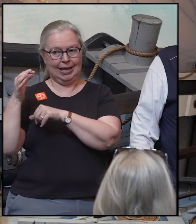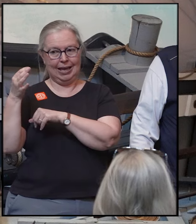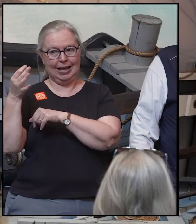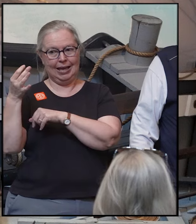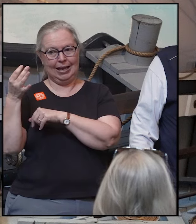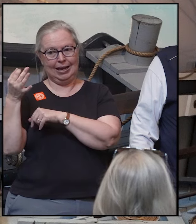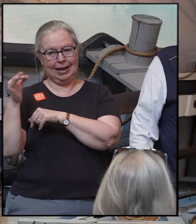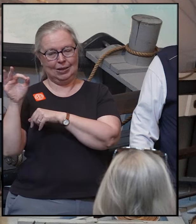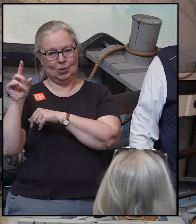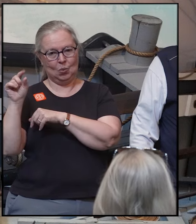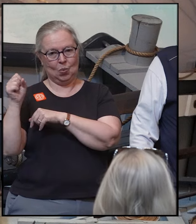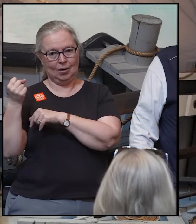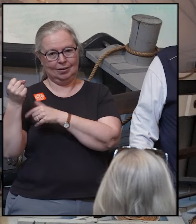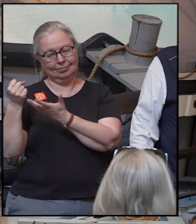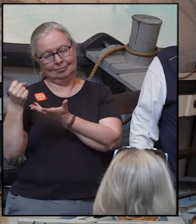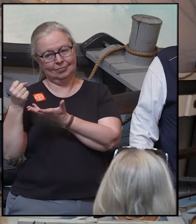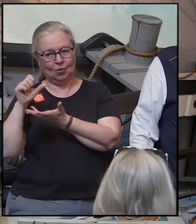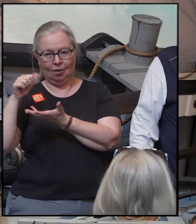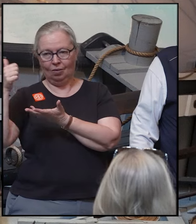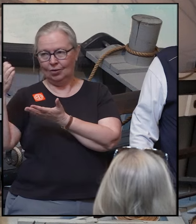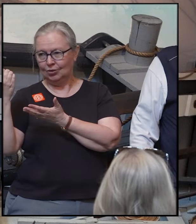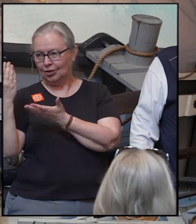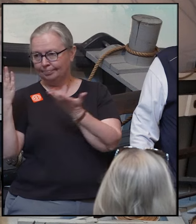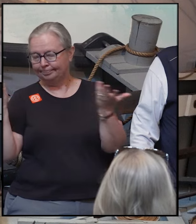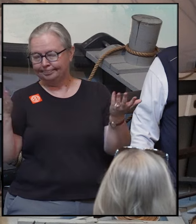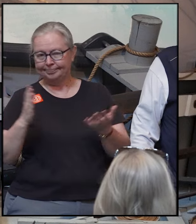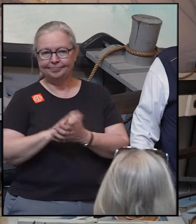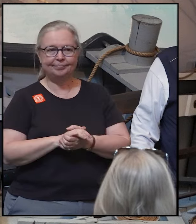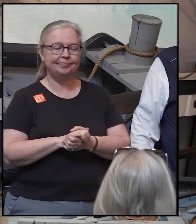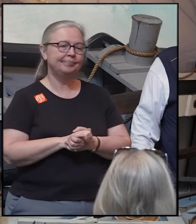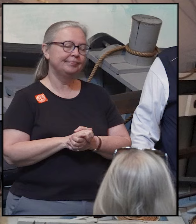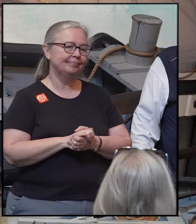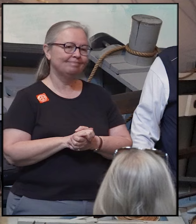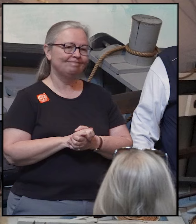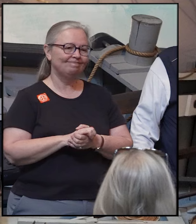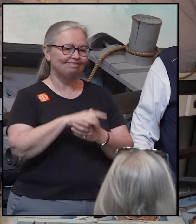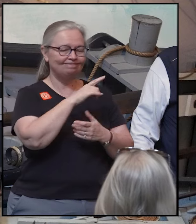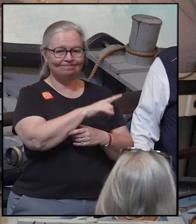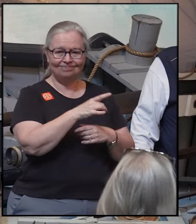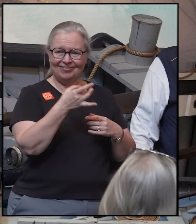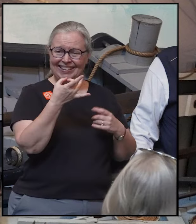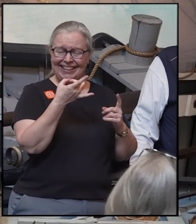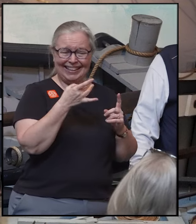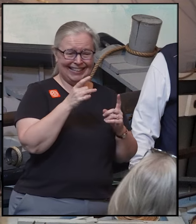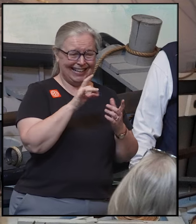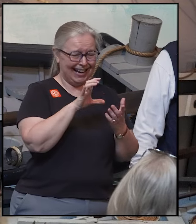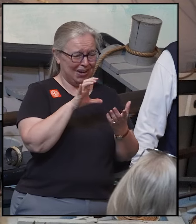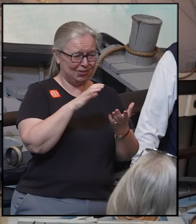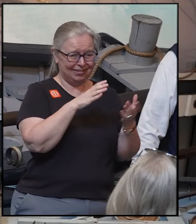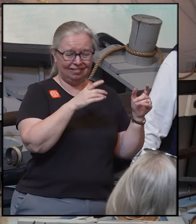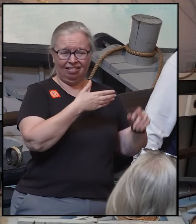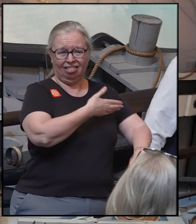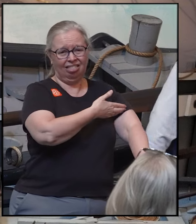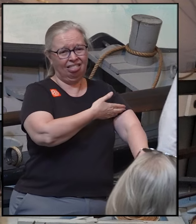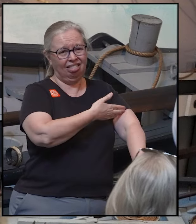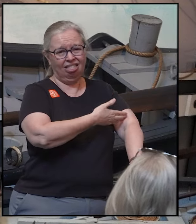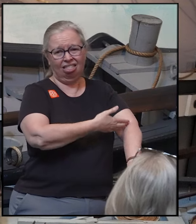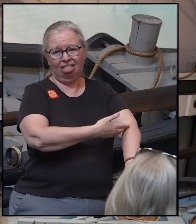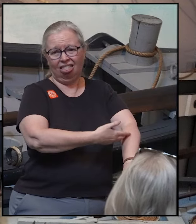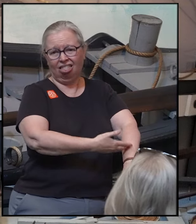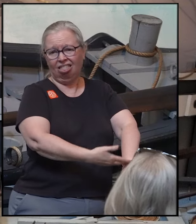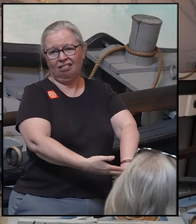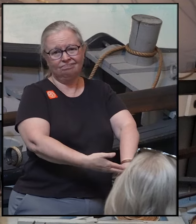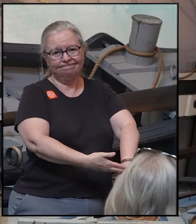maybe they just got another career. So, by the middle of the 1800s, whaling was pretty much